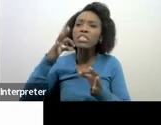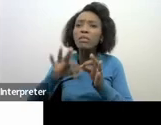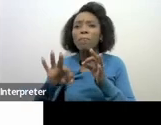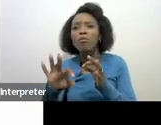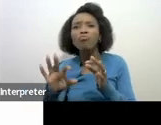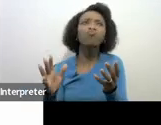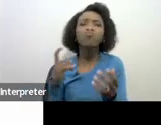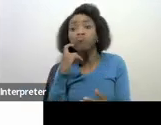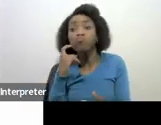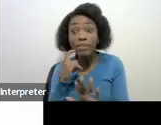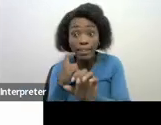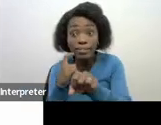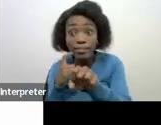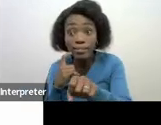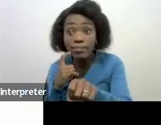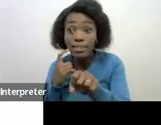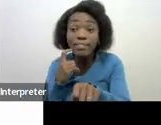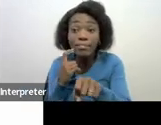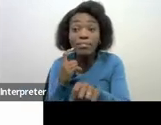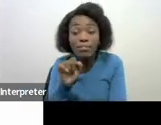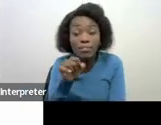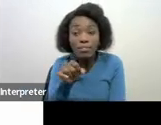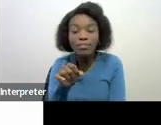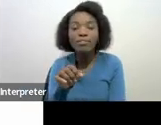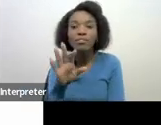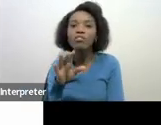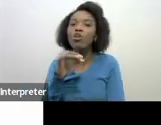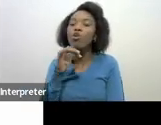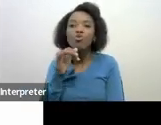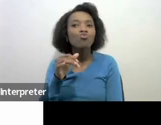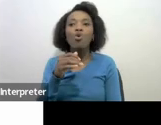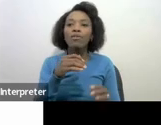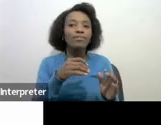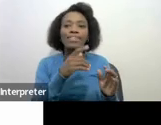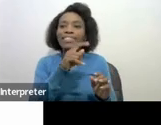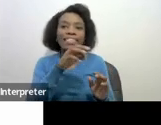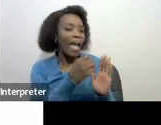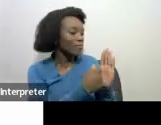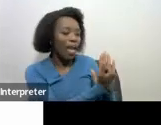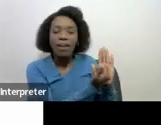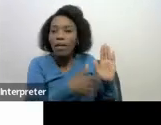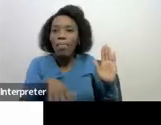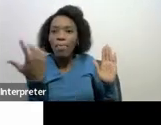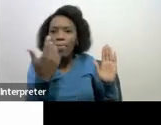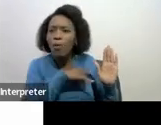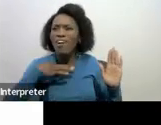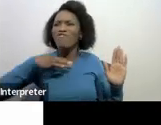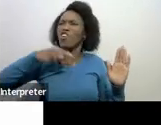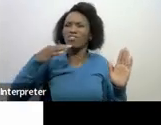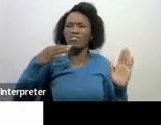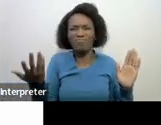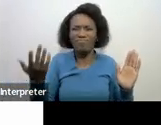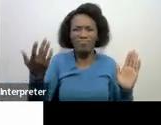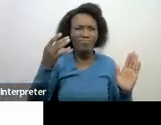very true it is very simple term it's not defined in the tax administration because the simple term you